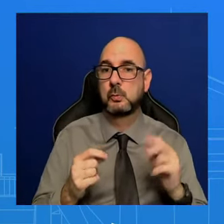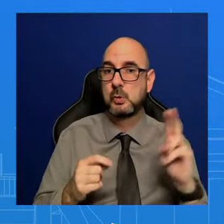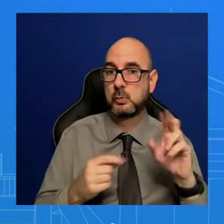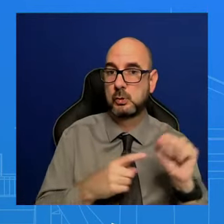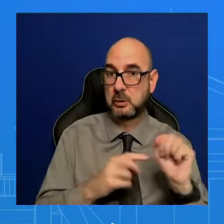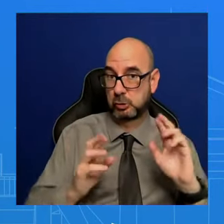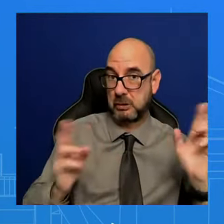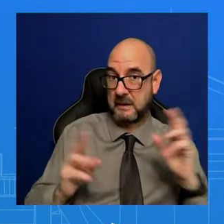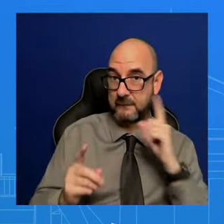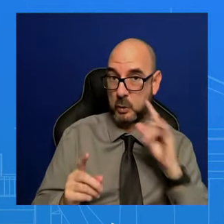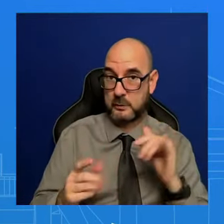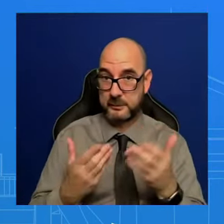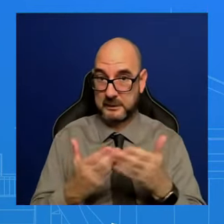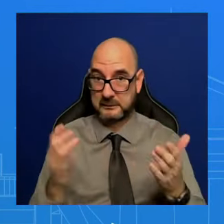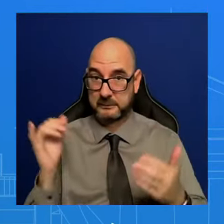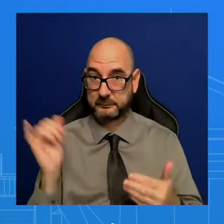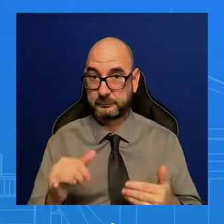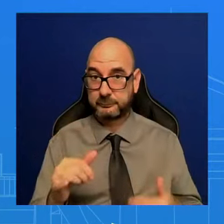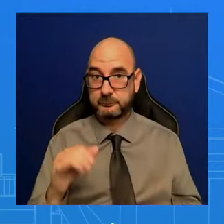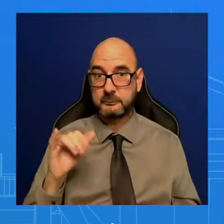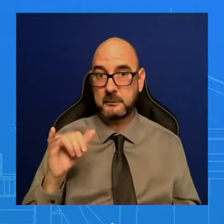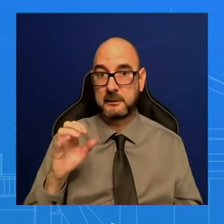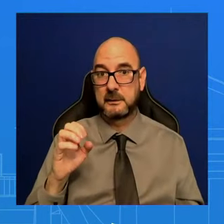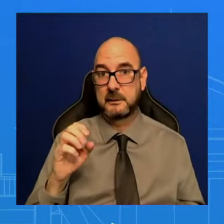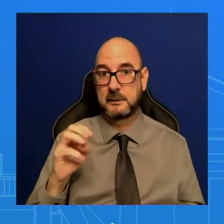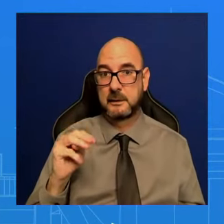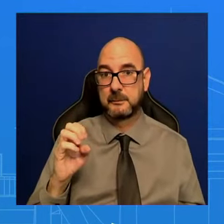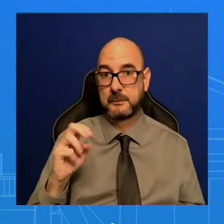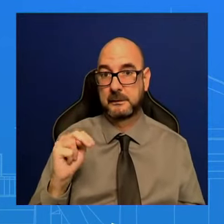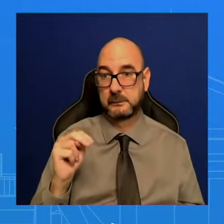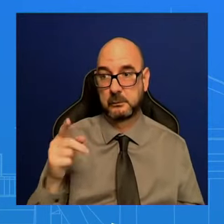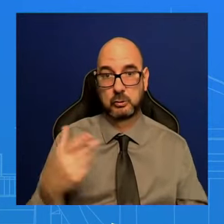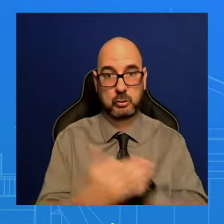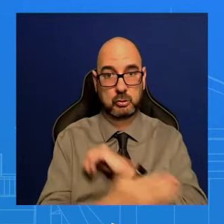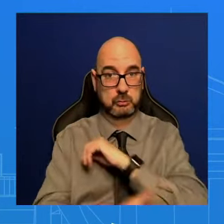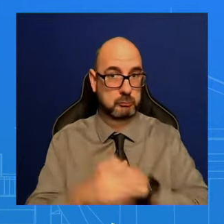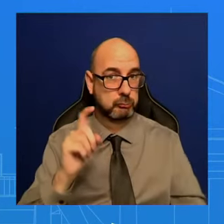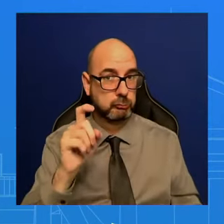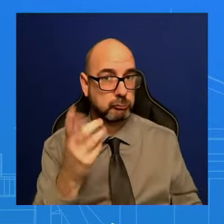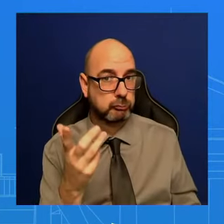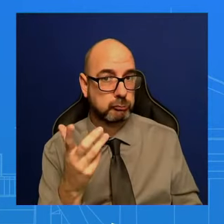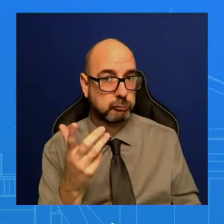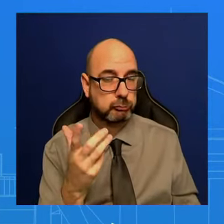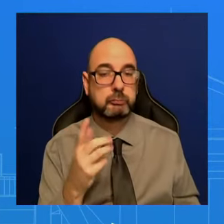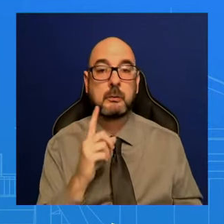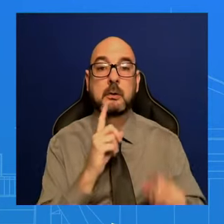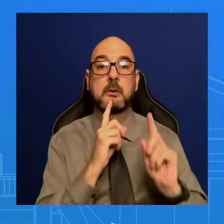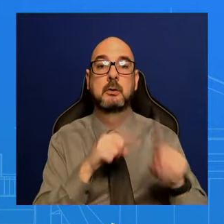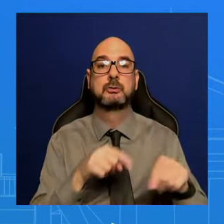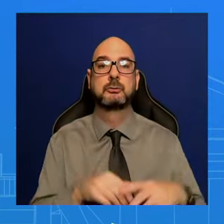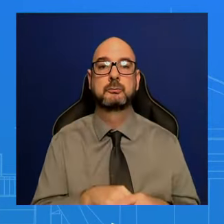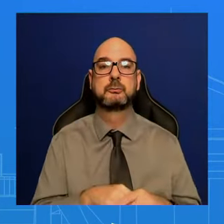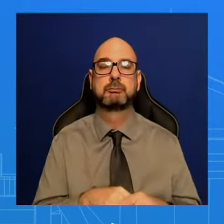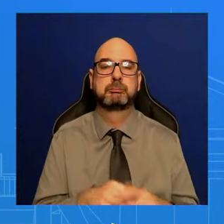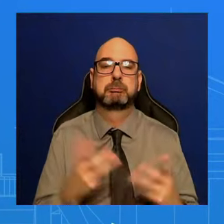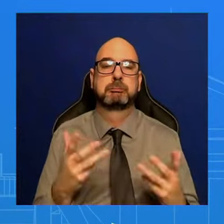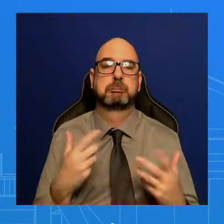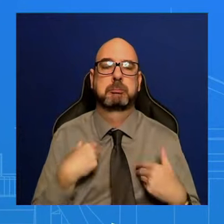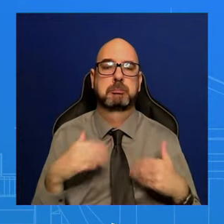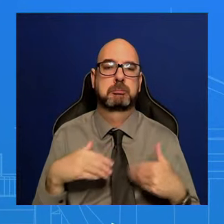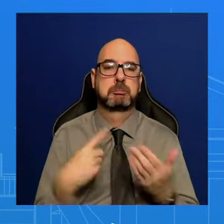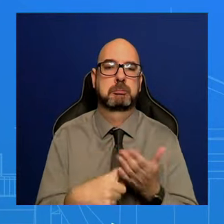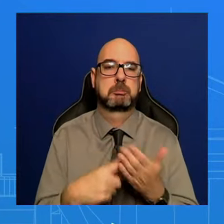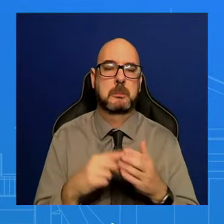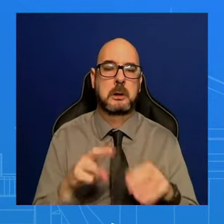the U.S. obviously is going to continue to take action. And we believe that, and I'm not going to get into national security here, we believe that we have seen,